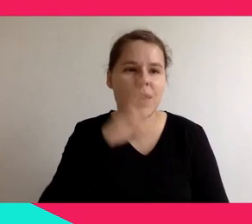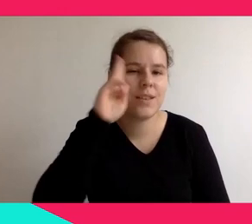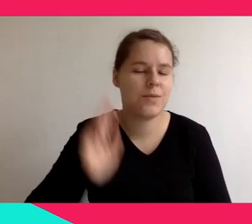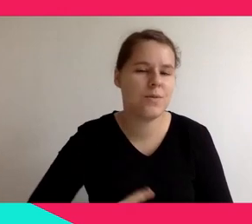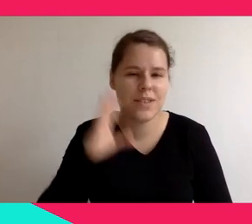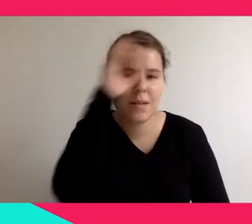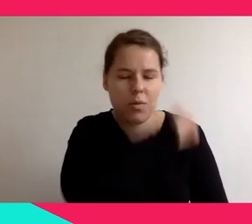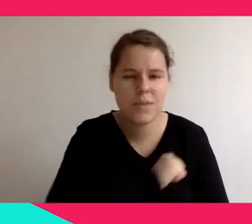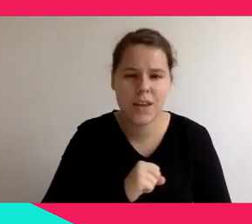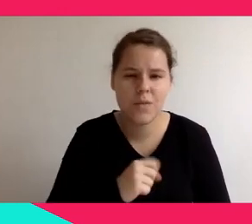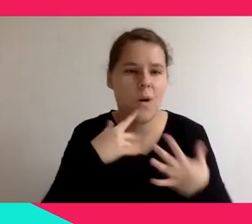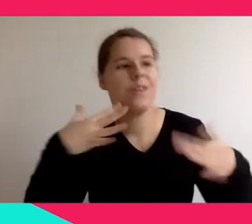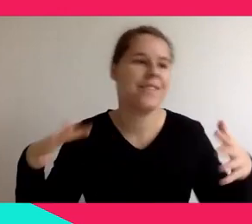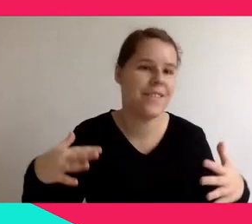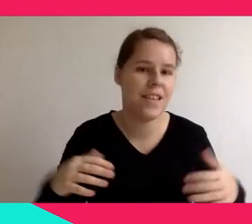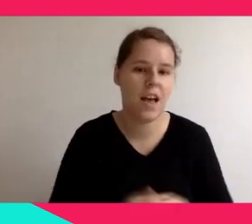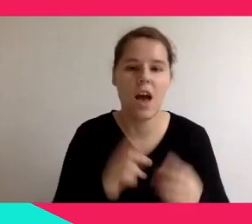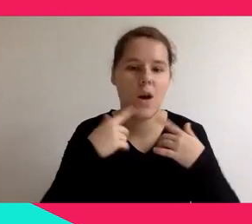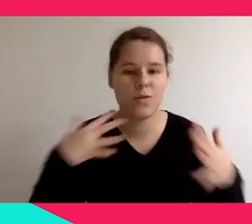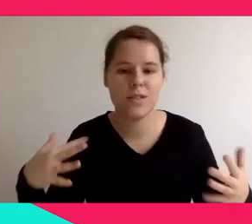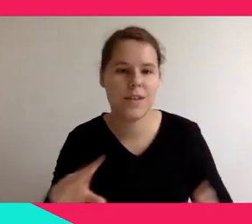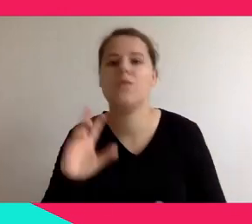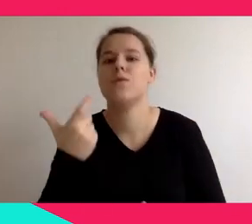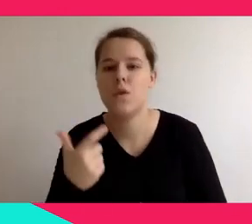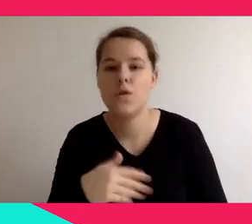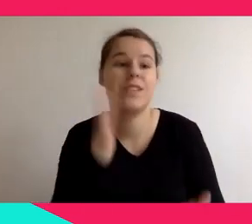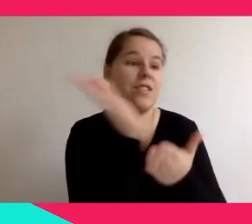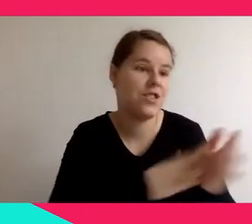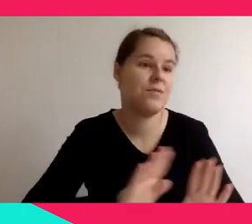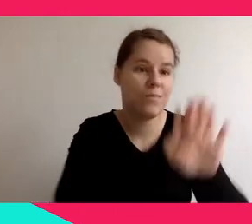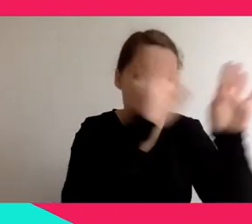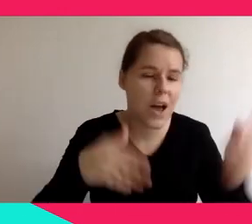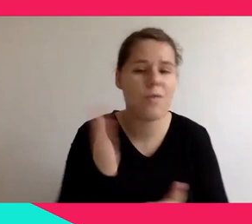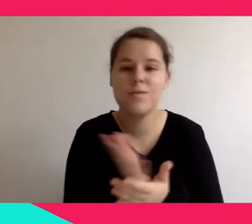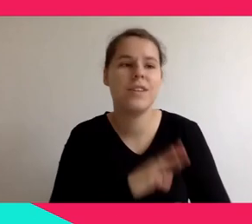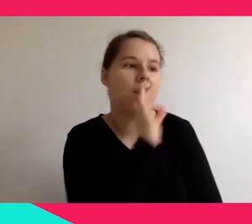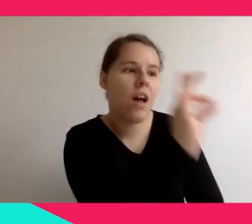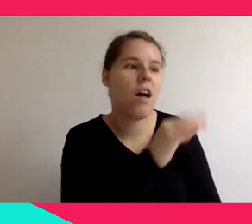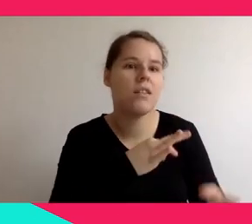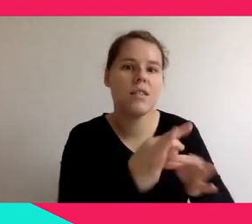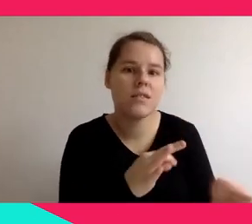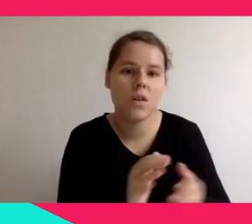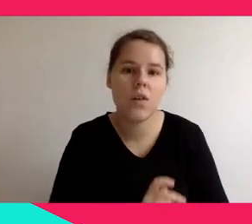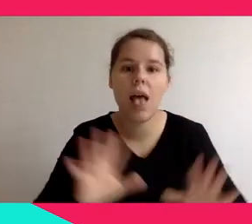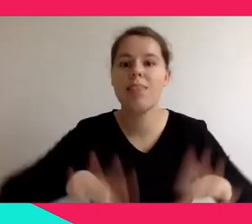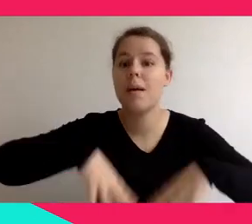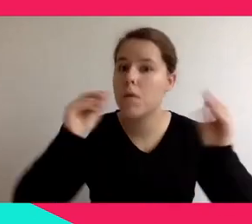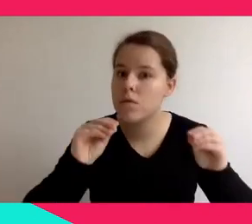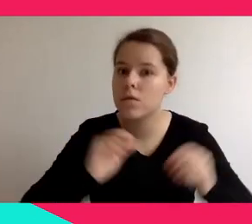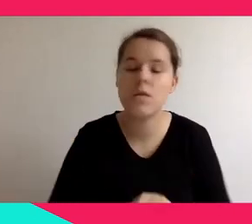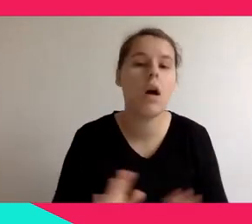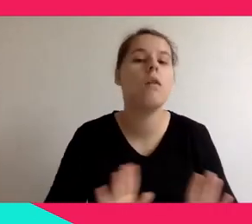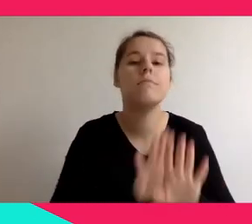history. It's the past because at the beginning, museums were virtually the only places